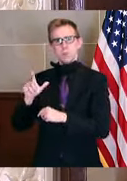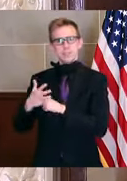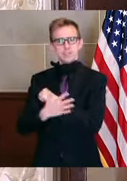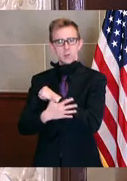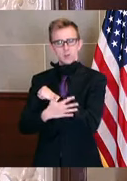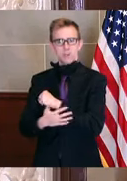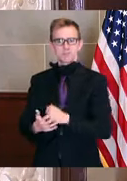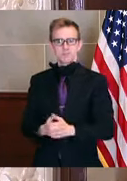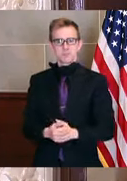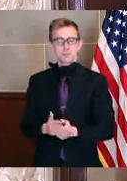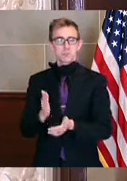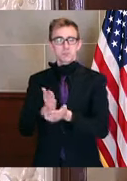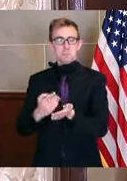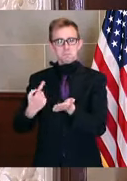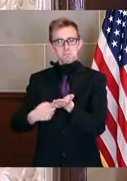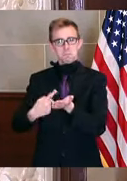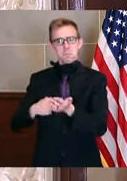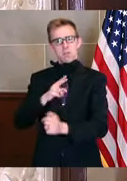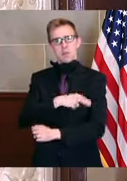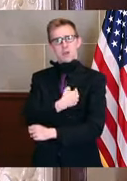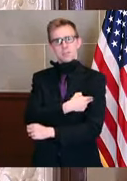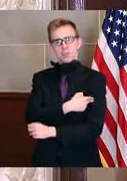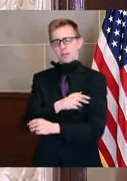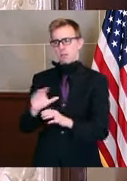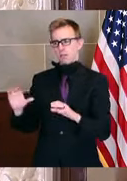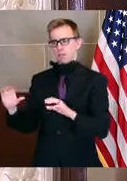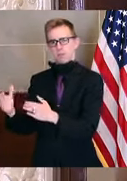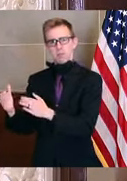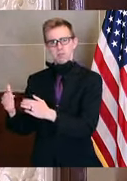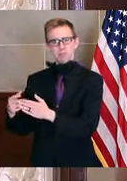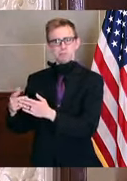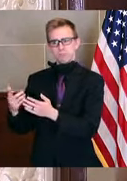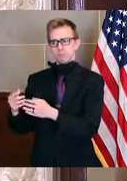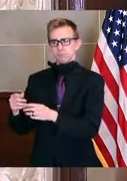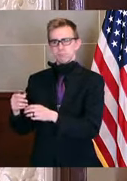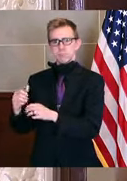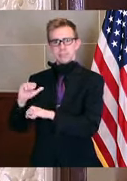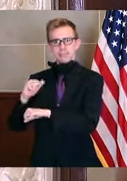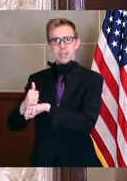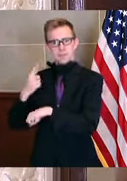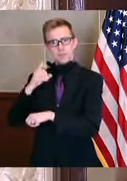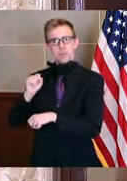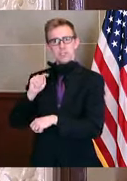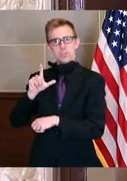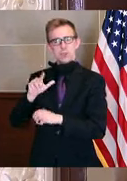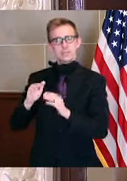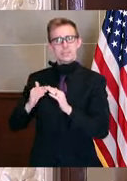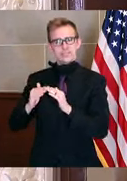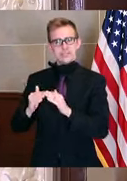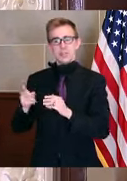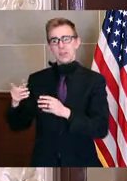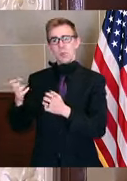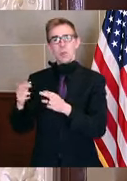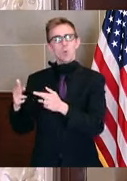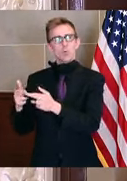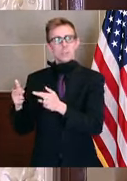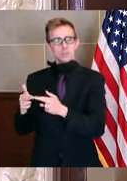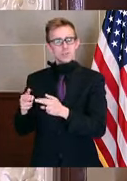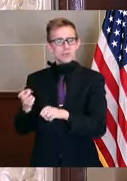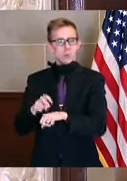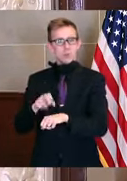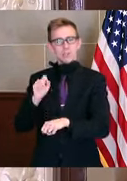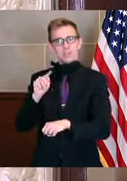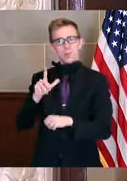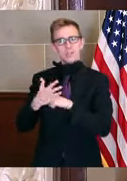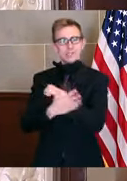some talk about the hospitals coming together and doing that for St. Louis City. But they wanted to do it regionally, and of course, St. Louis